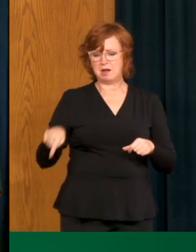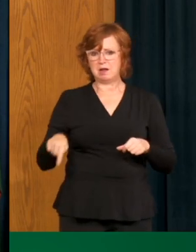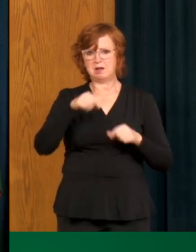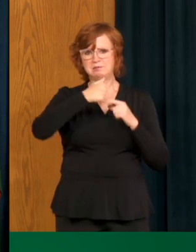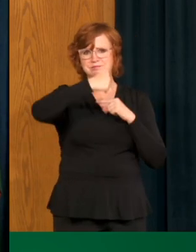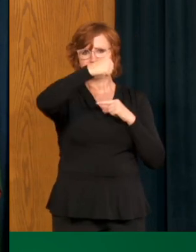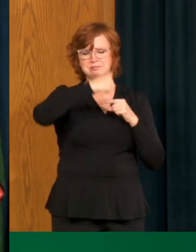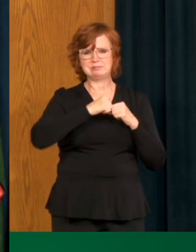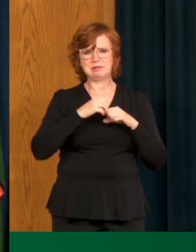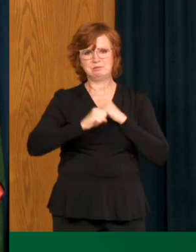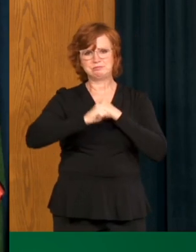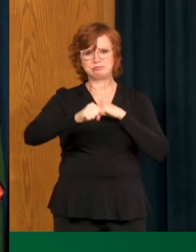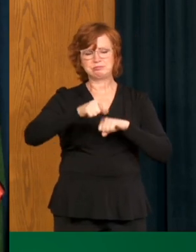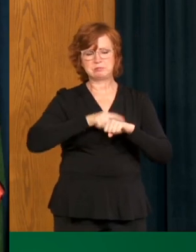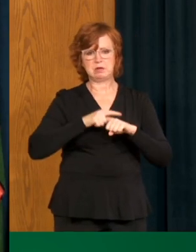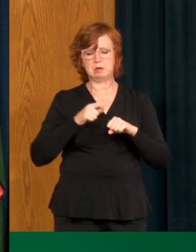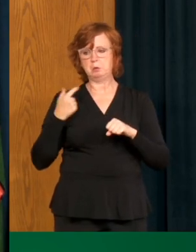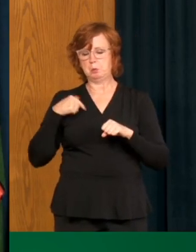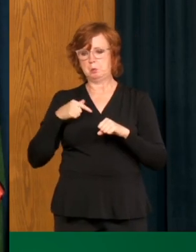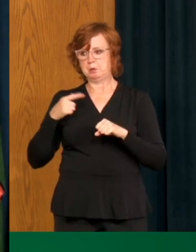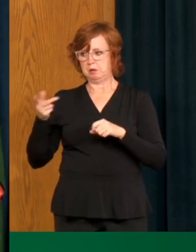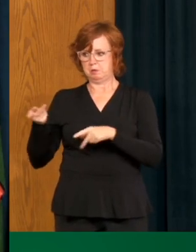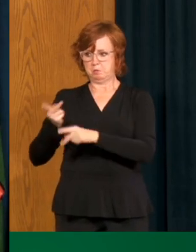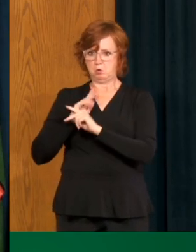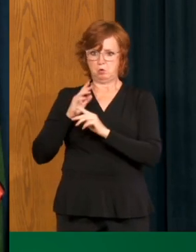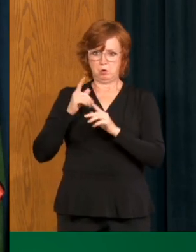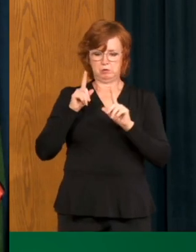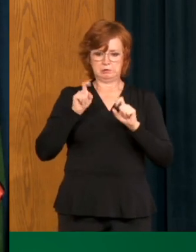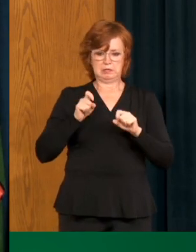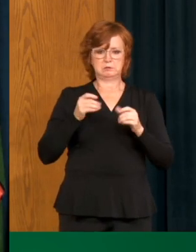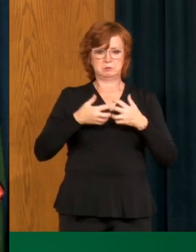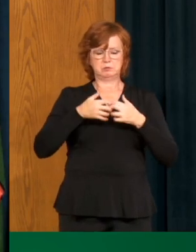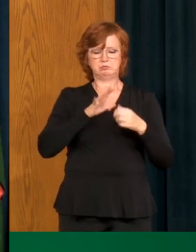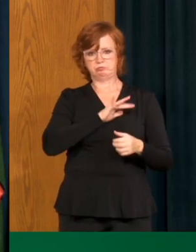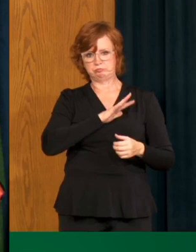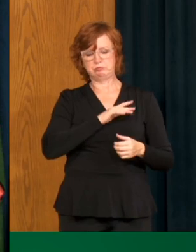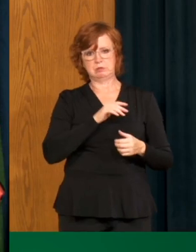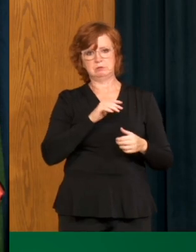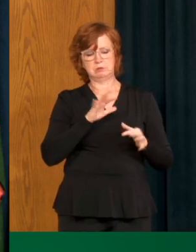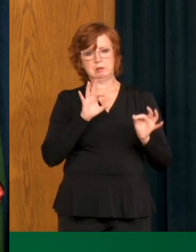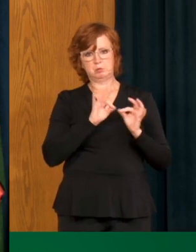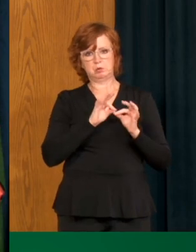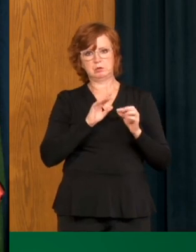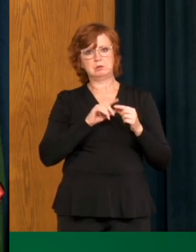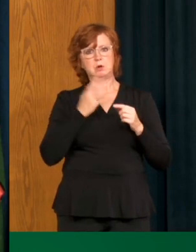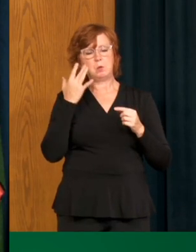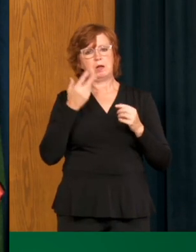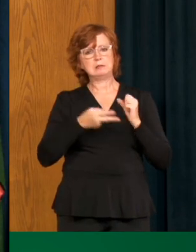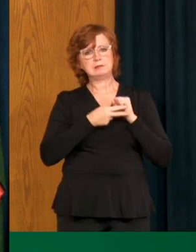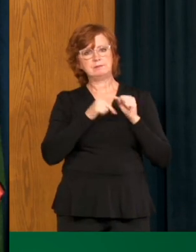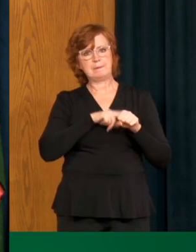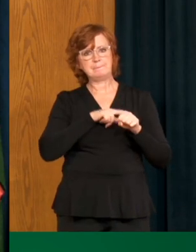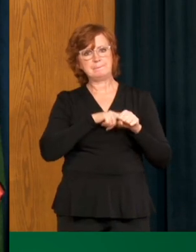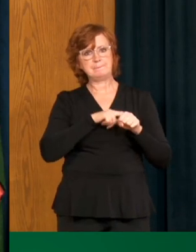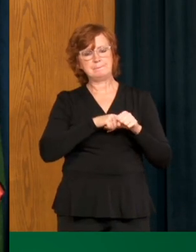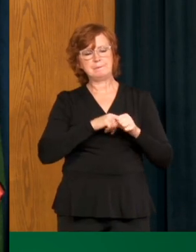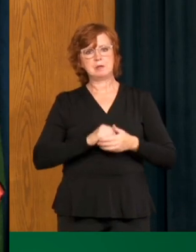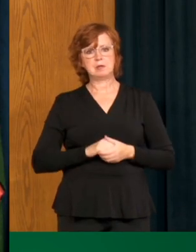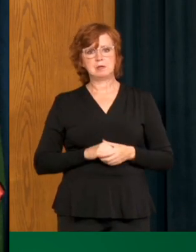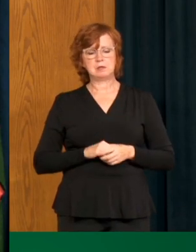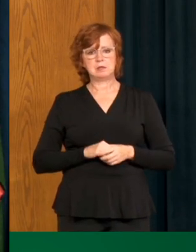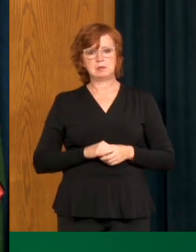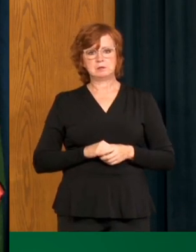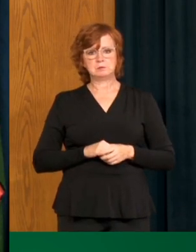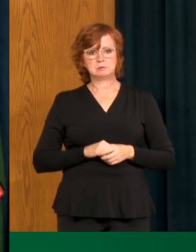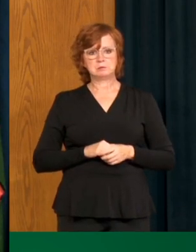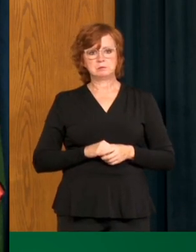Clearwater. So, you know, that was appreciated at the time. Those tests were utilized as well. And it's an example of how we are working